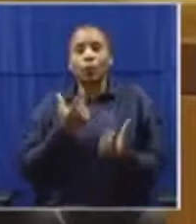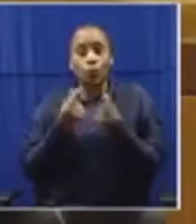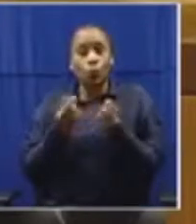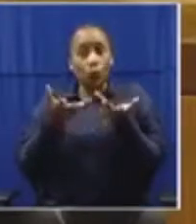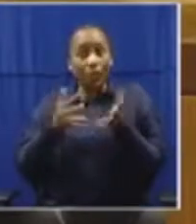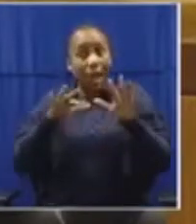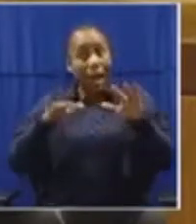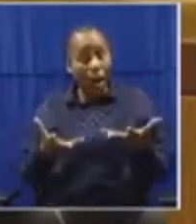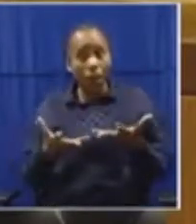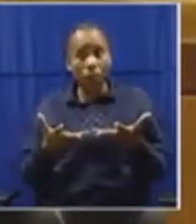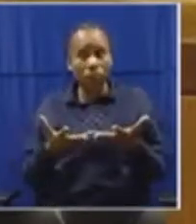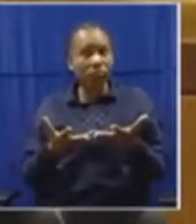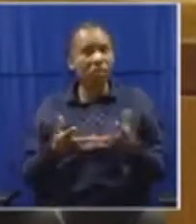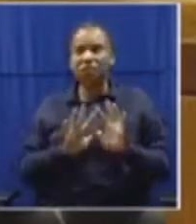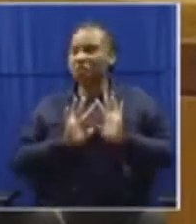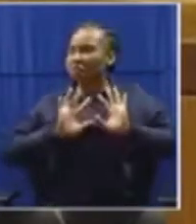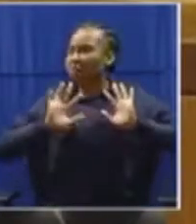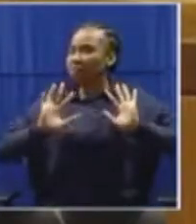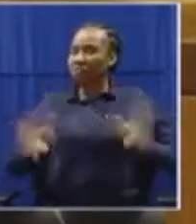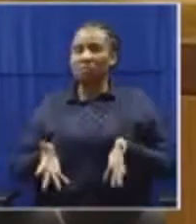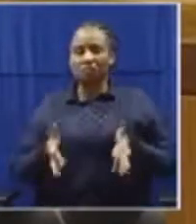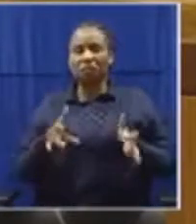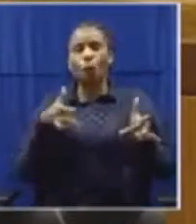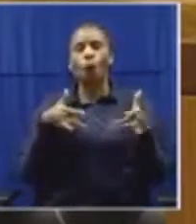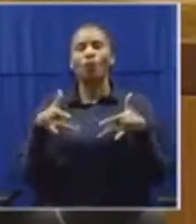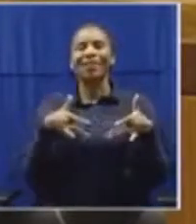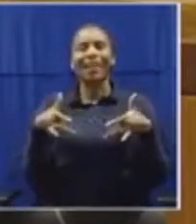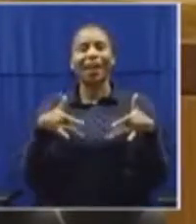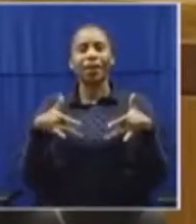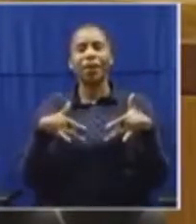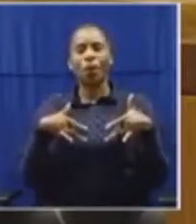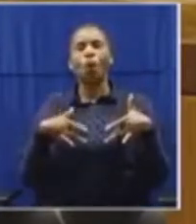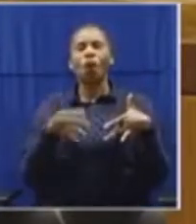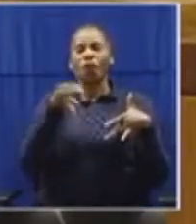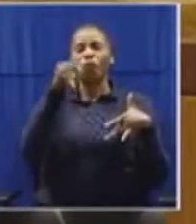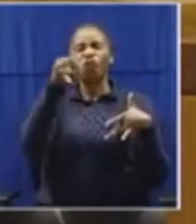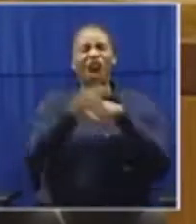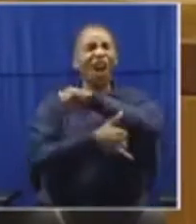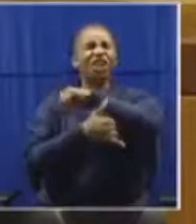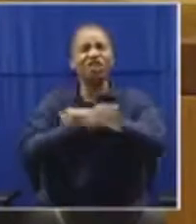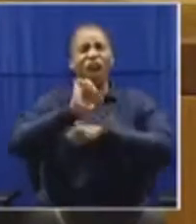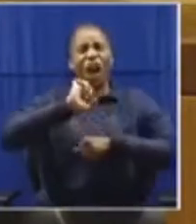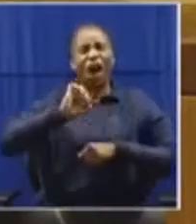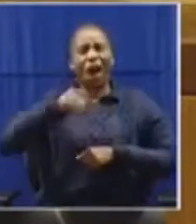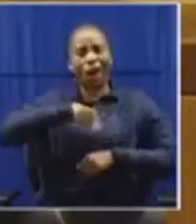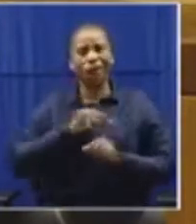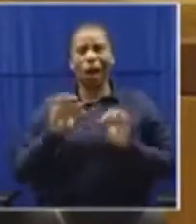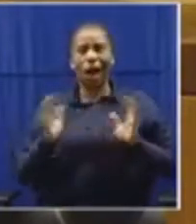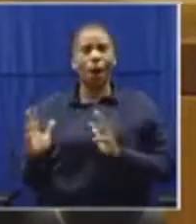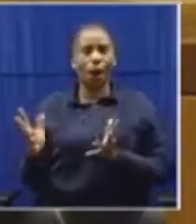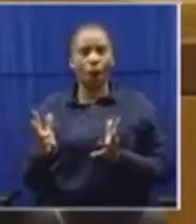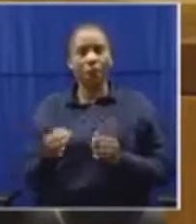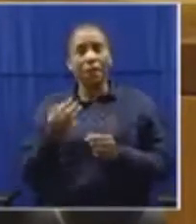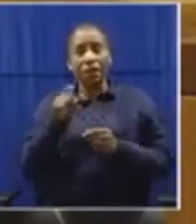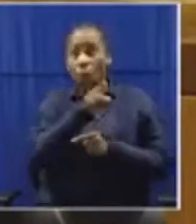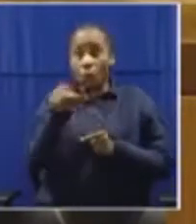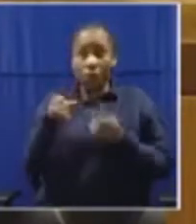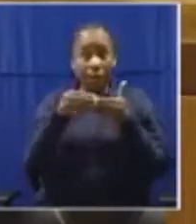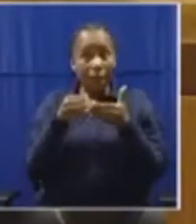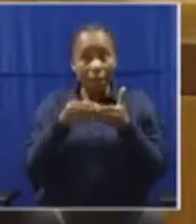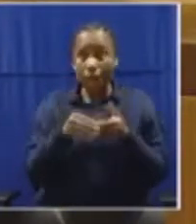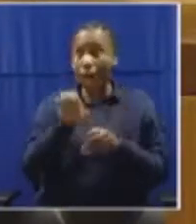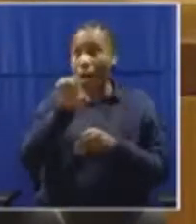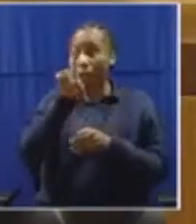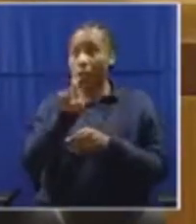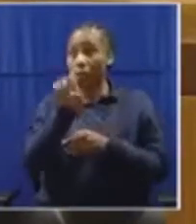out of a genuine concern for the future of our country. If there were members of the executive who were part